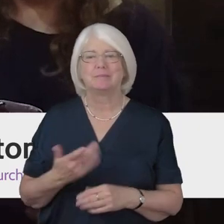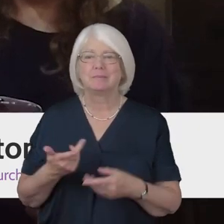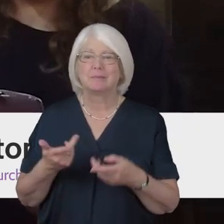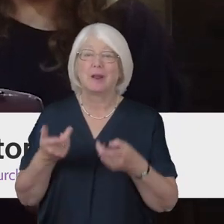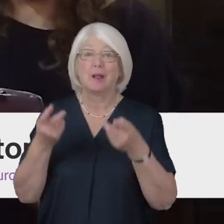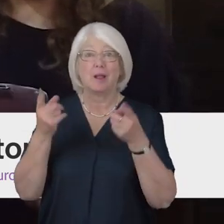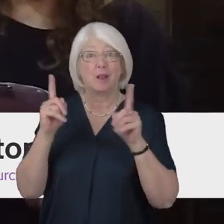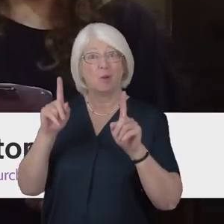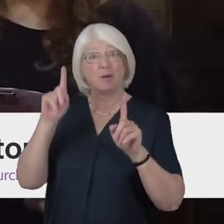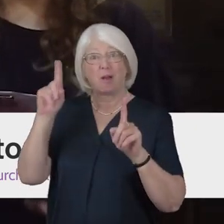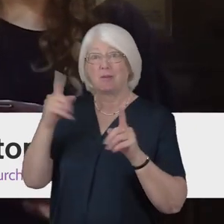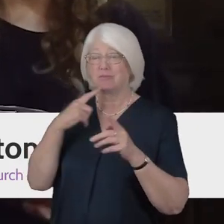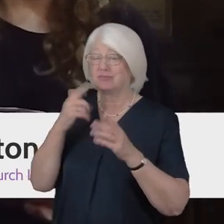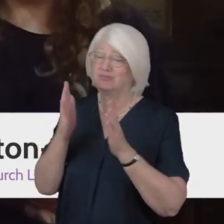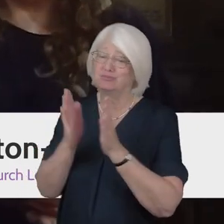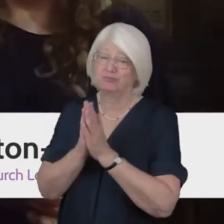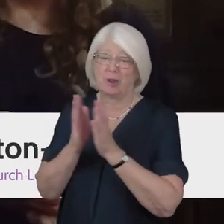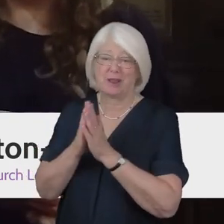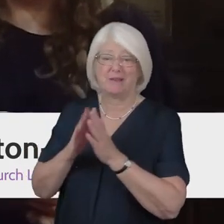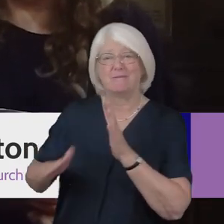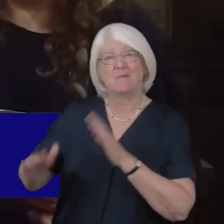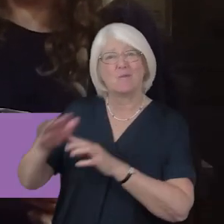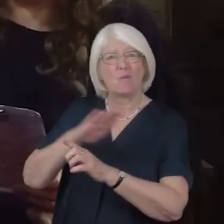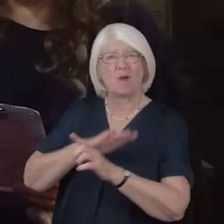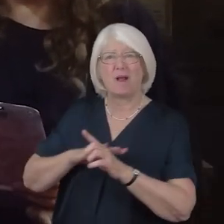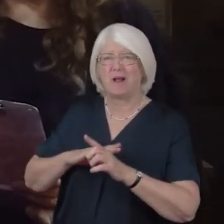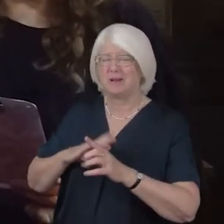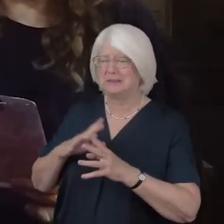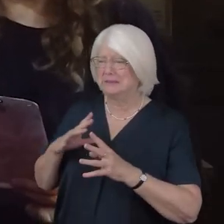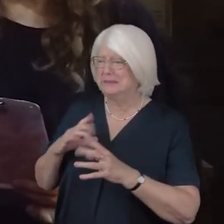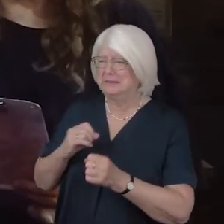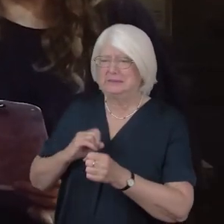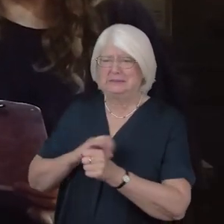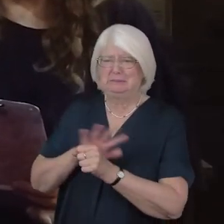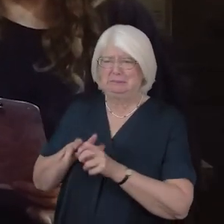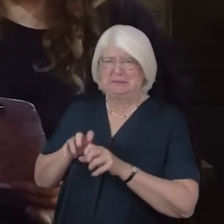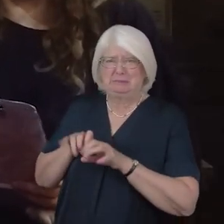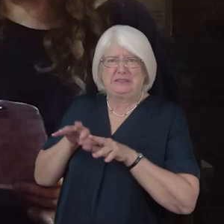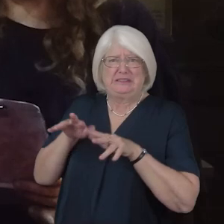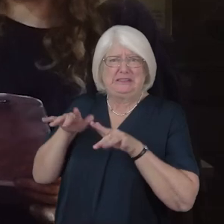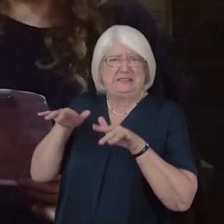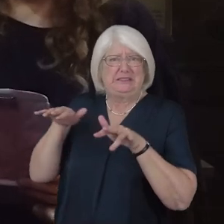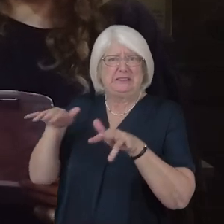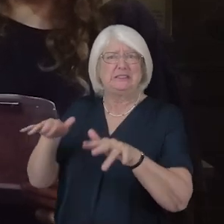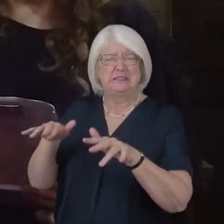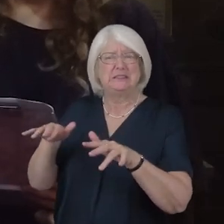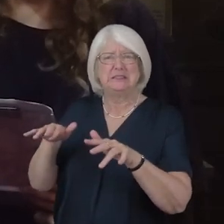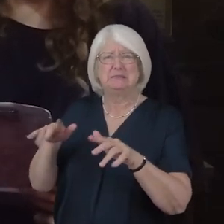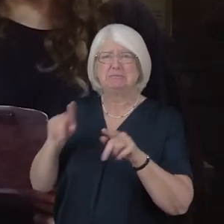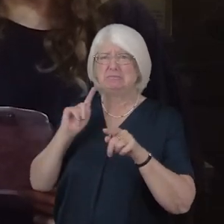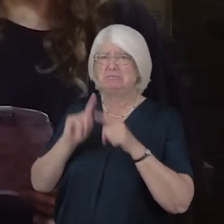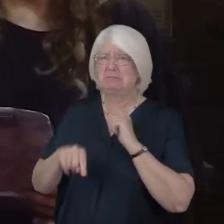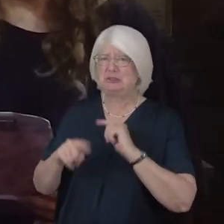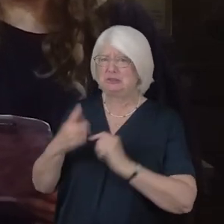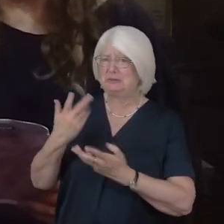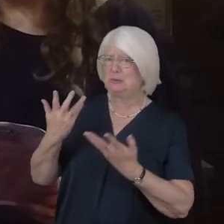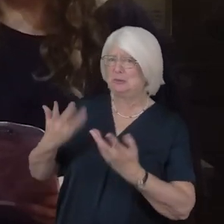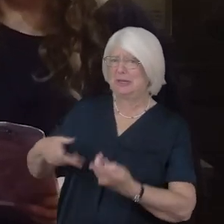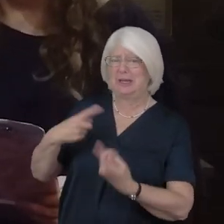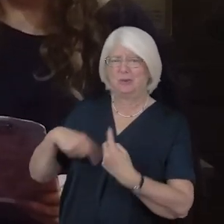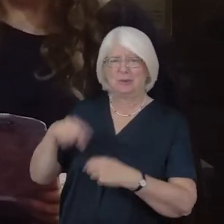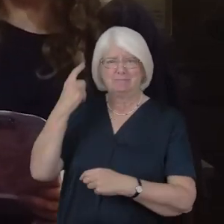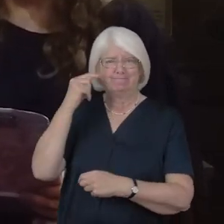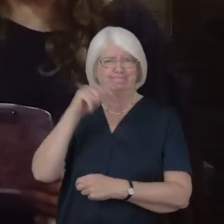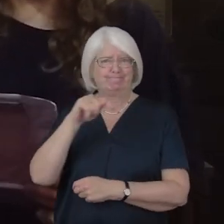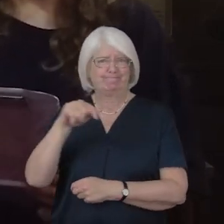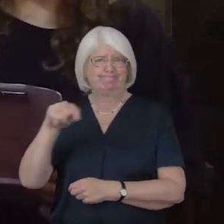world in the grip of a deadly pandemic we lift to you especially today all who live,